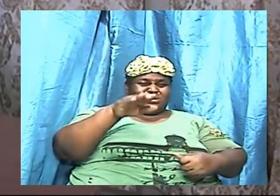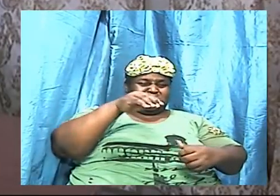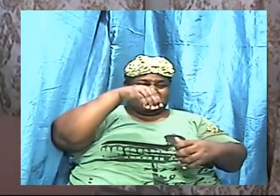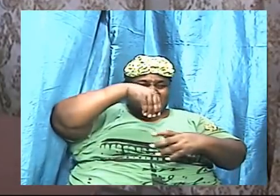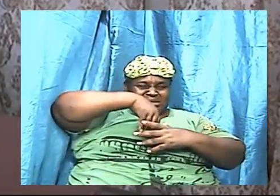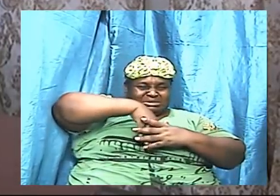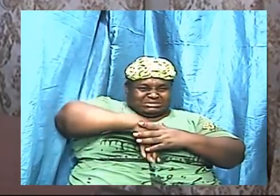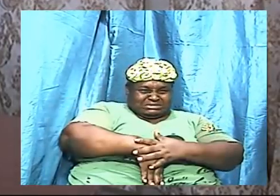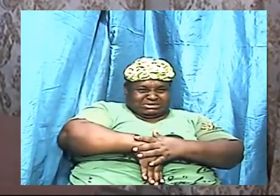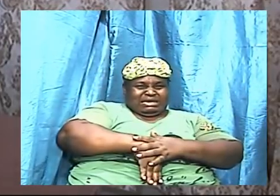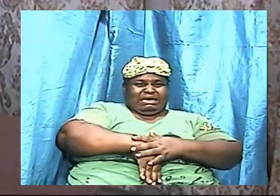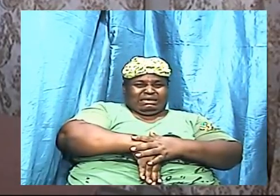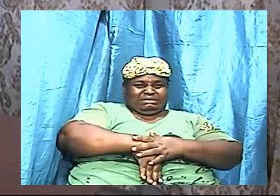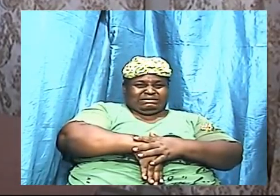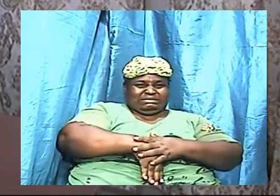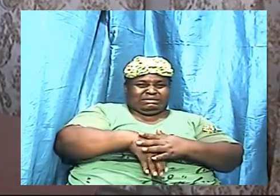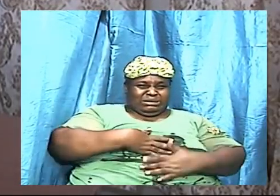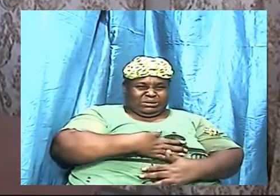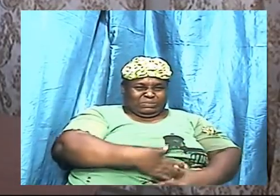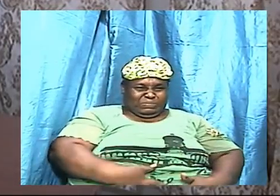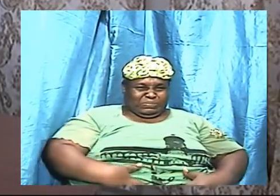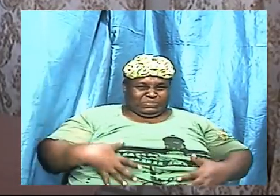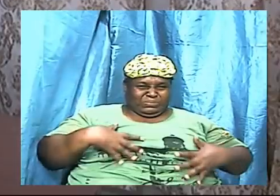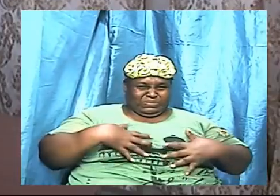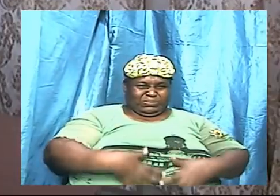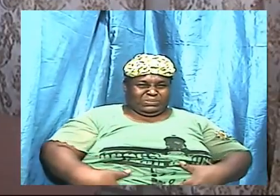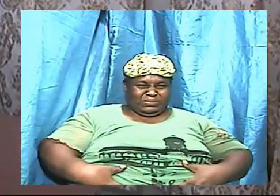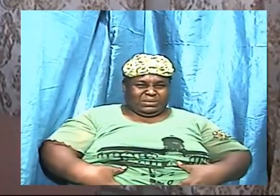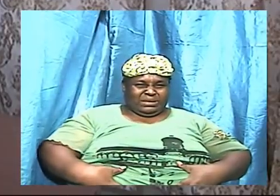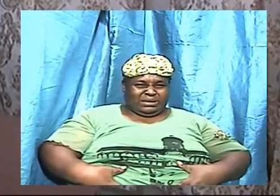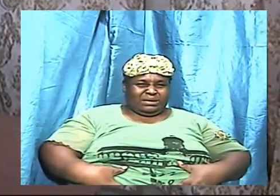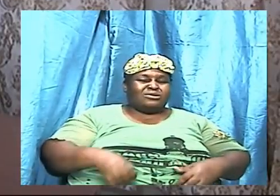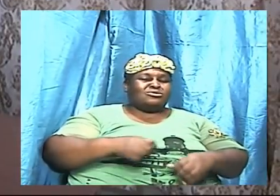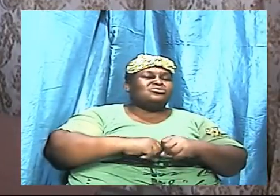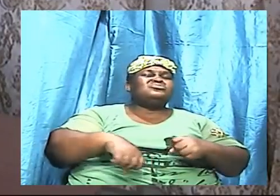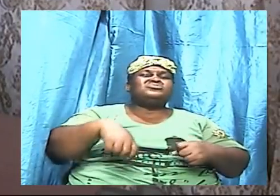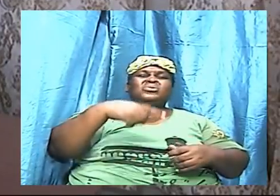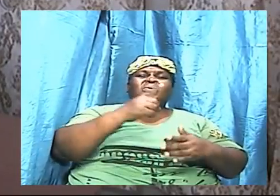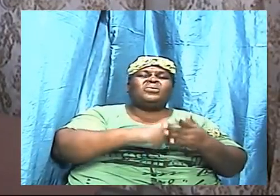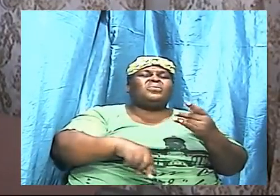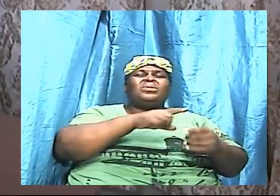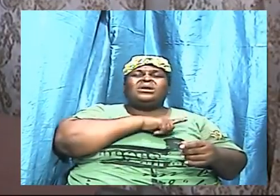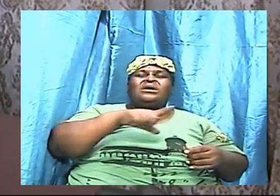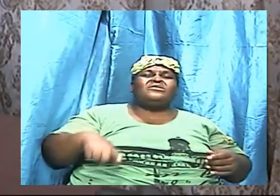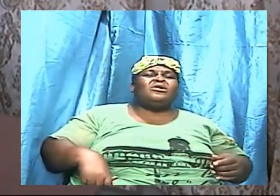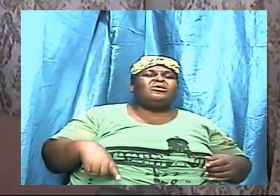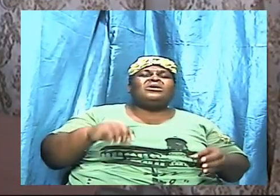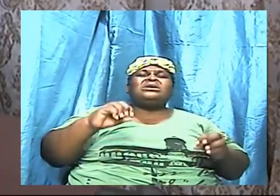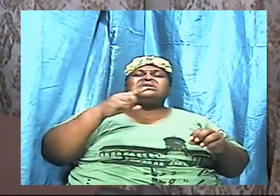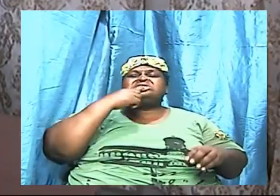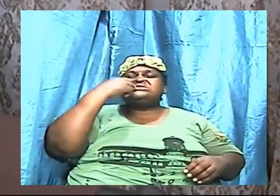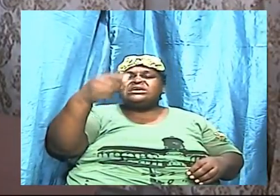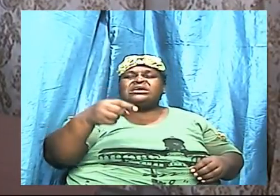the enemy. And what the Lord is saying, I have given you